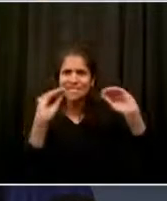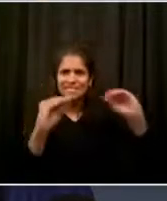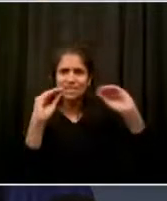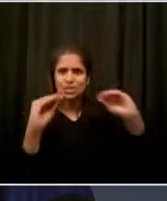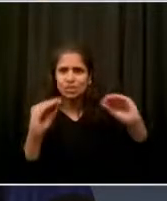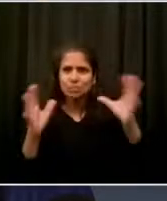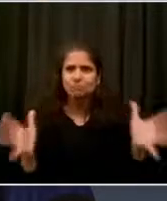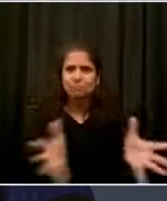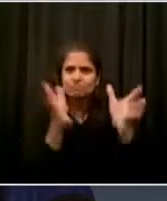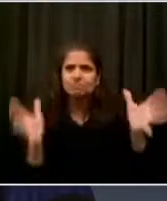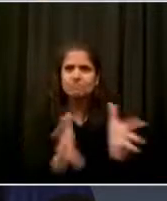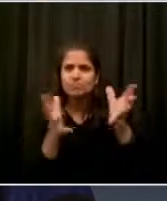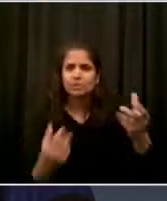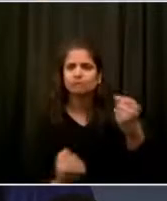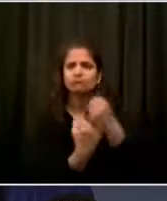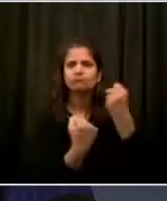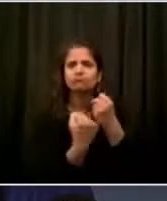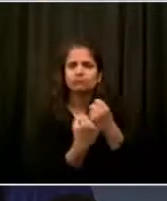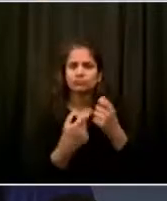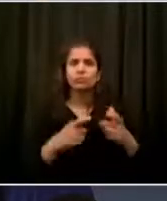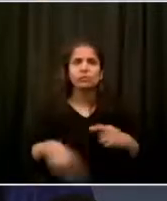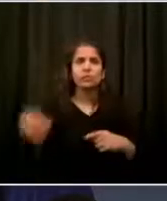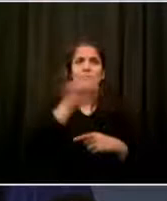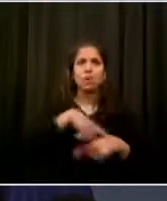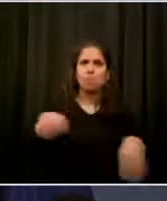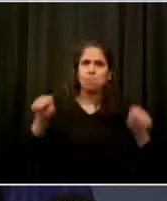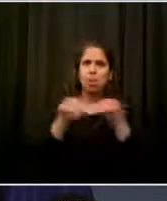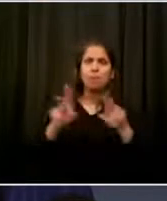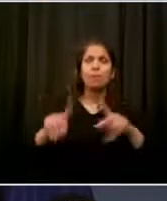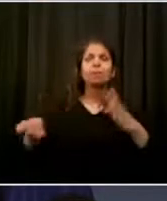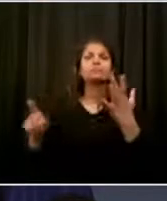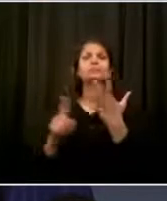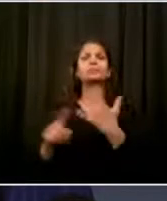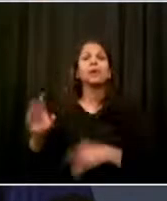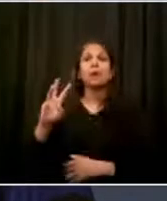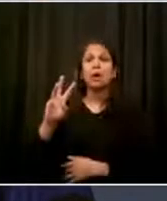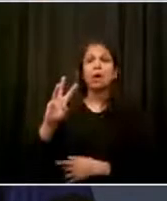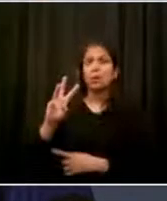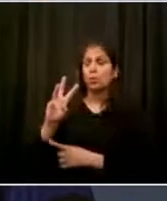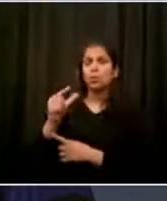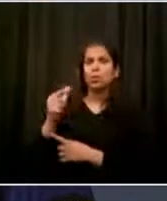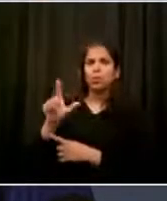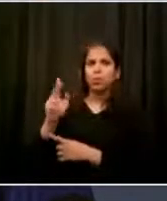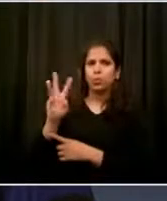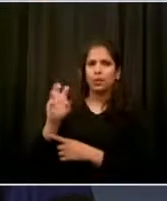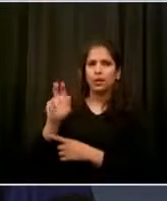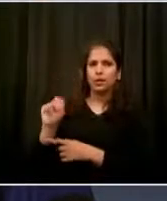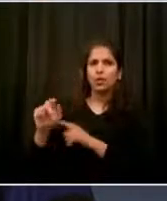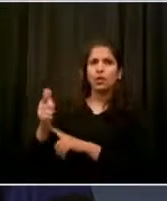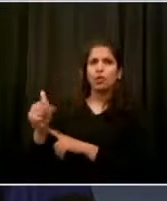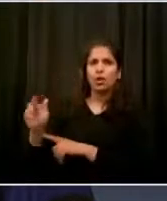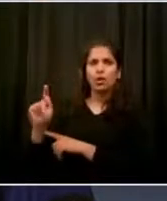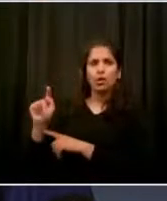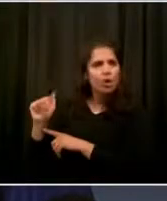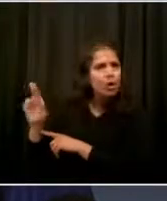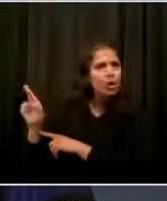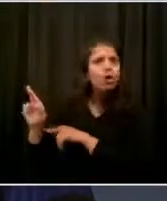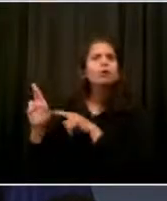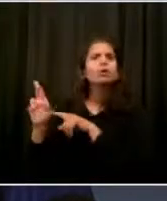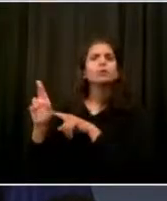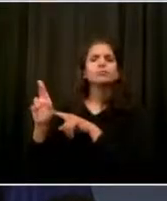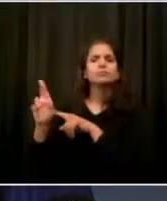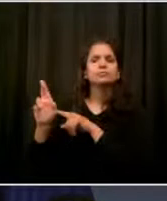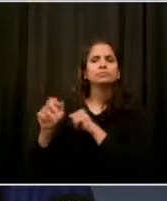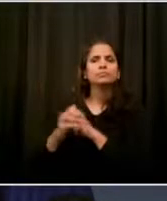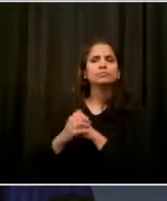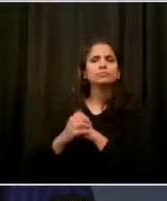Gwenn Carr was at our meeting at Gracie Mansion, the mother of Eric Garner, one of the most prominent voices for justice